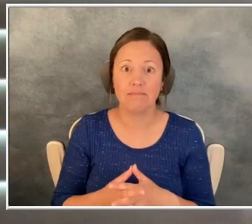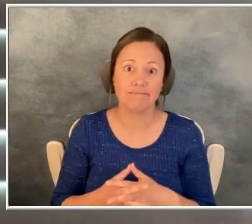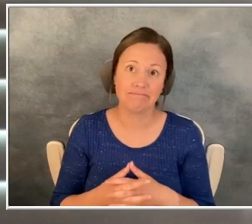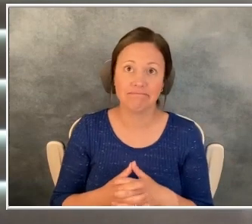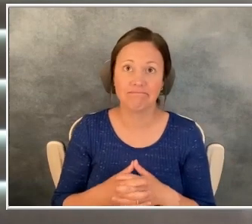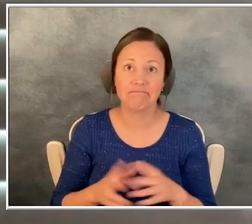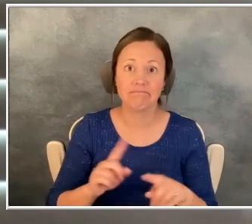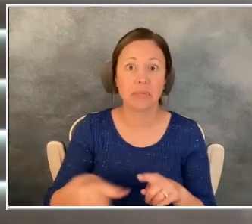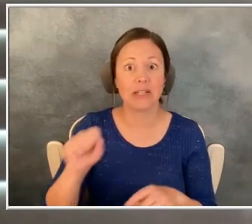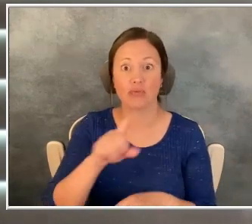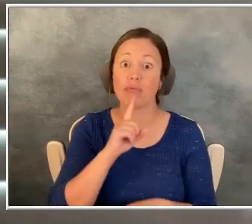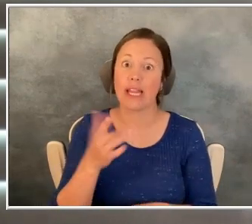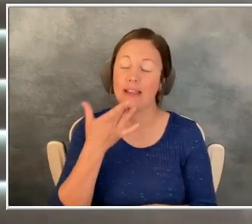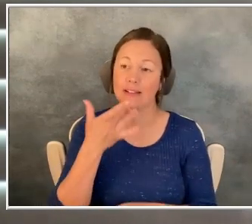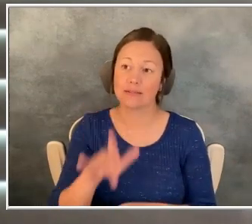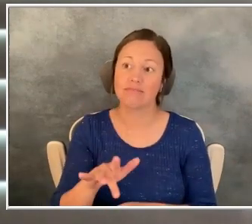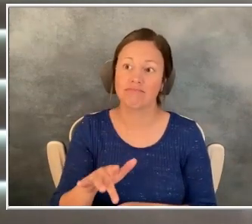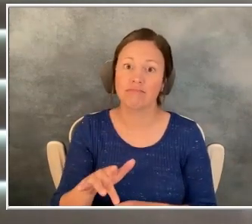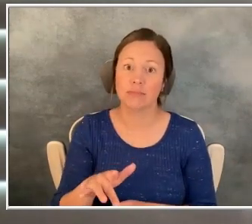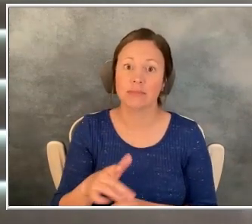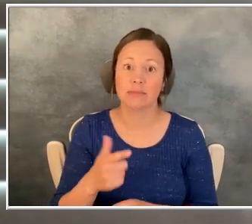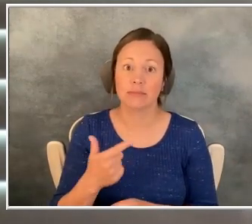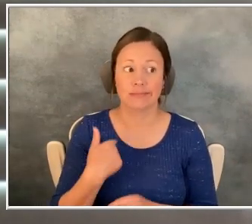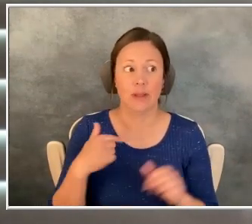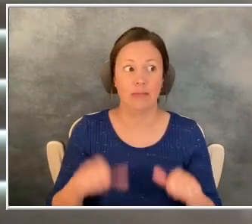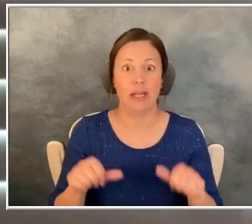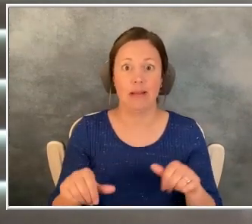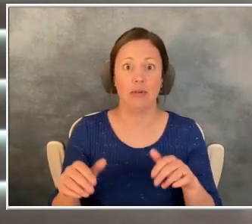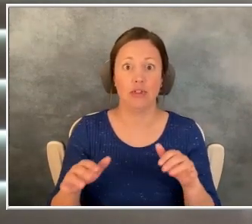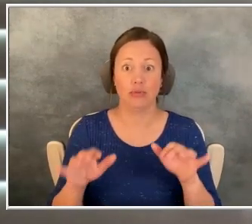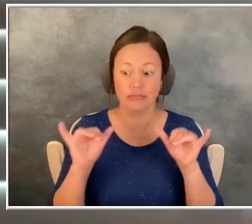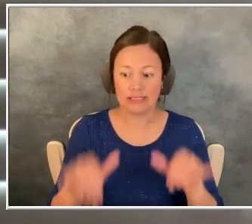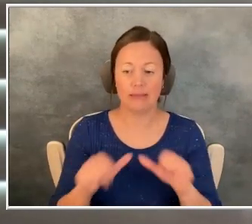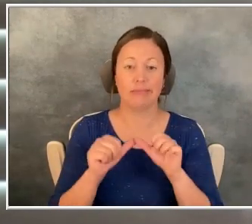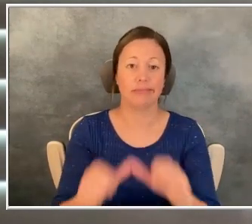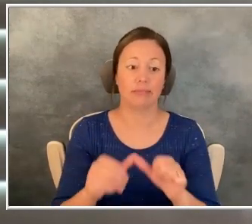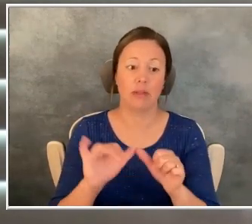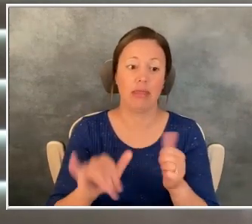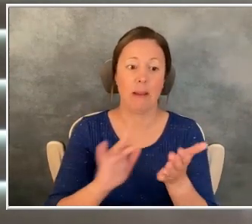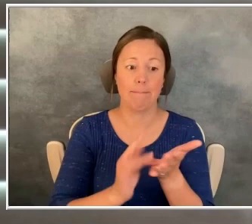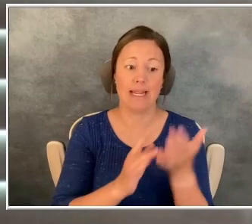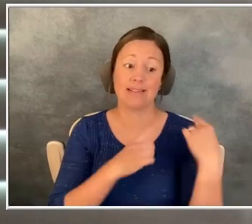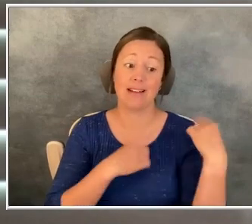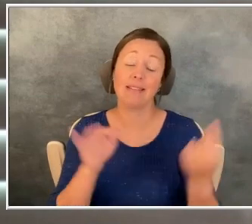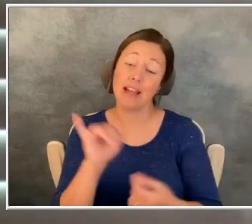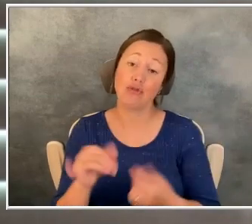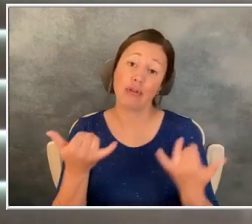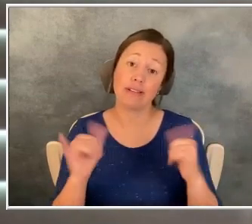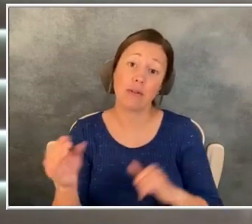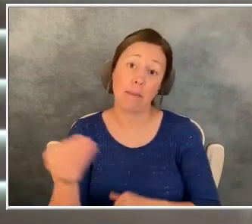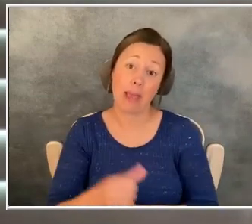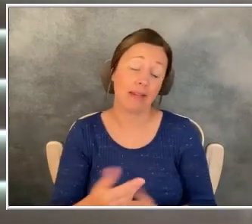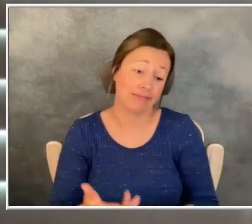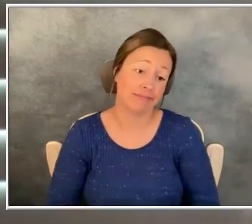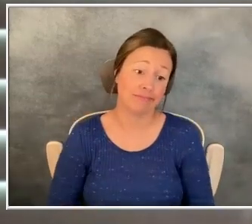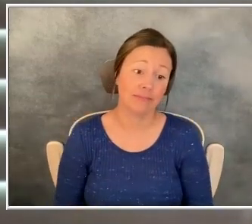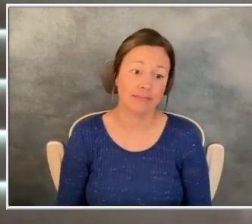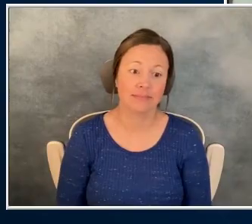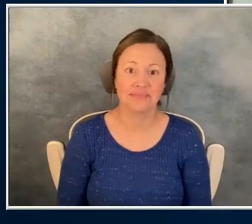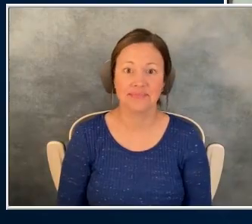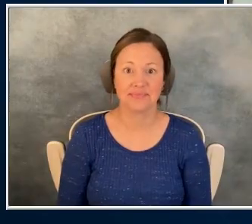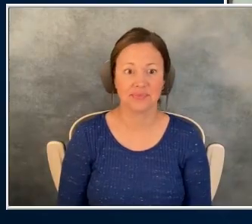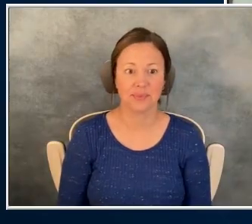yeah, super fortunate that I've been able to stay on it as long as I have and they're still paying for it. So. Well,